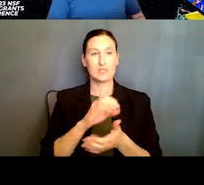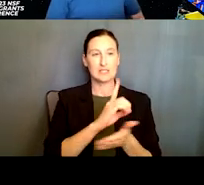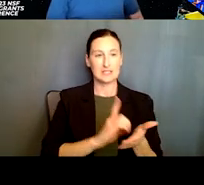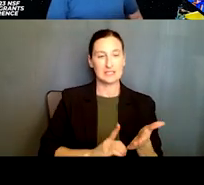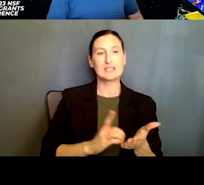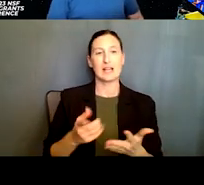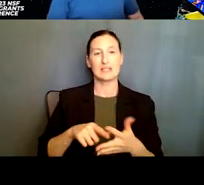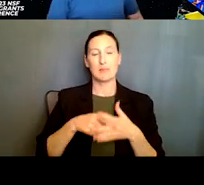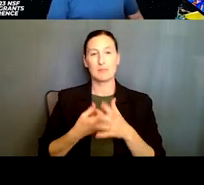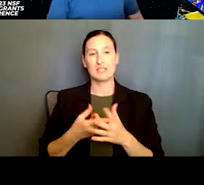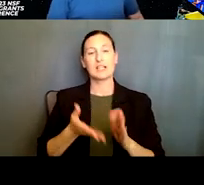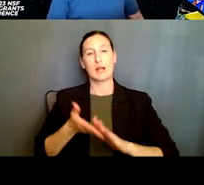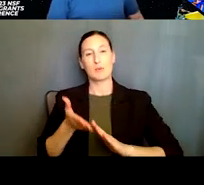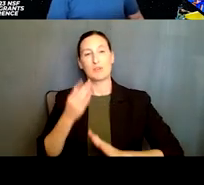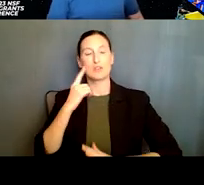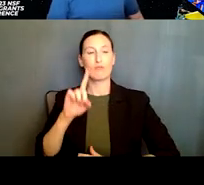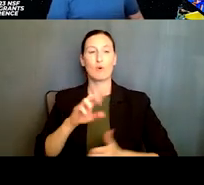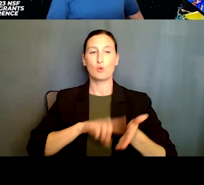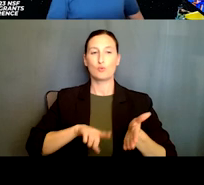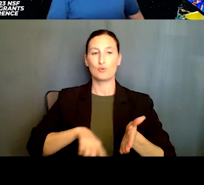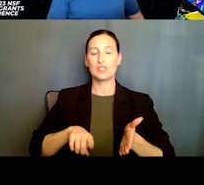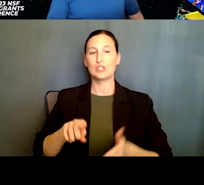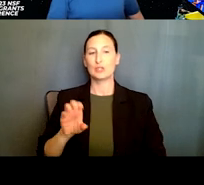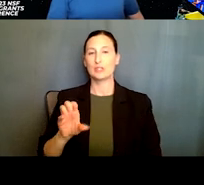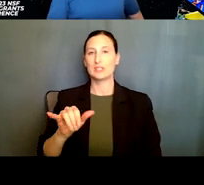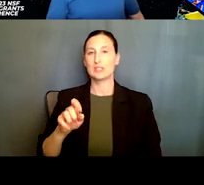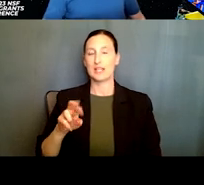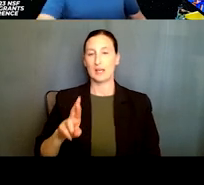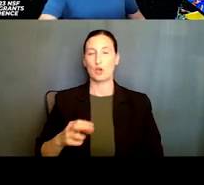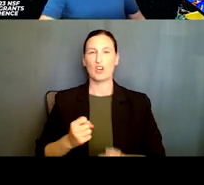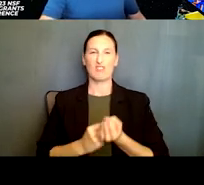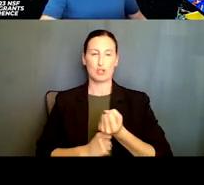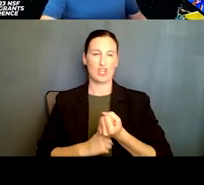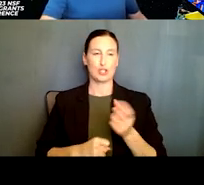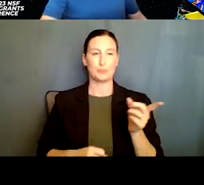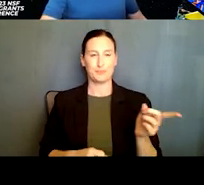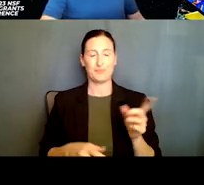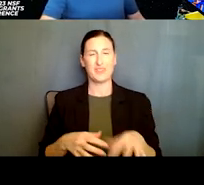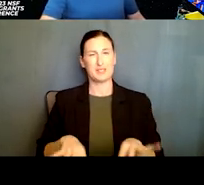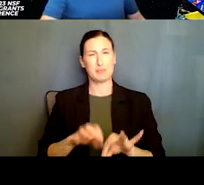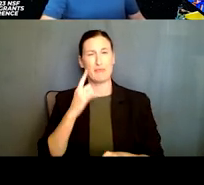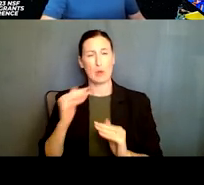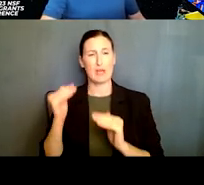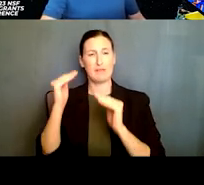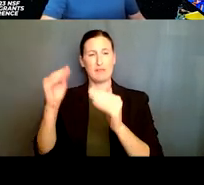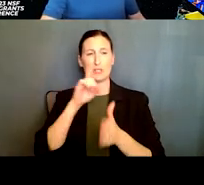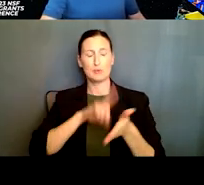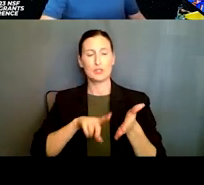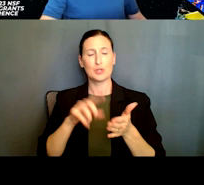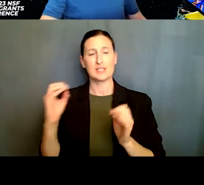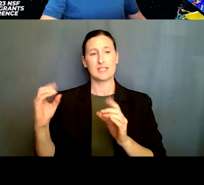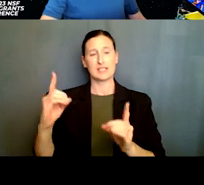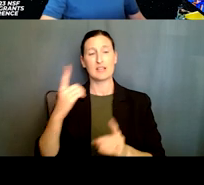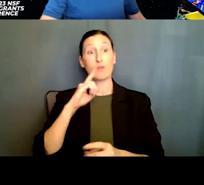and operation of research cyber infrastructure, which is essential for advancing research and education in